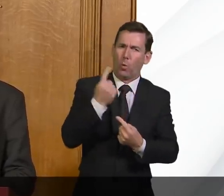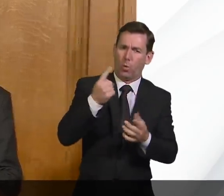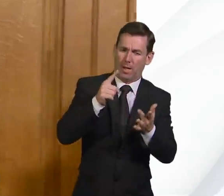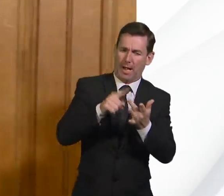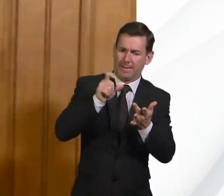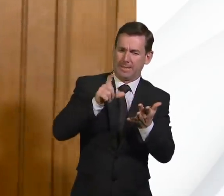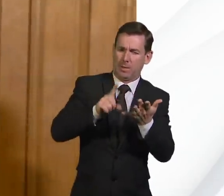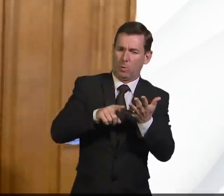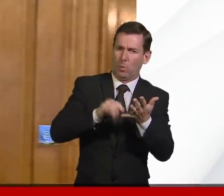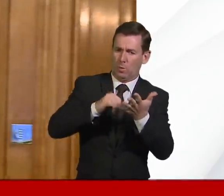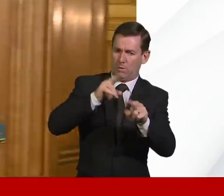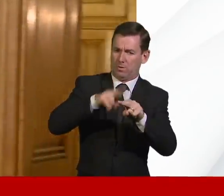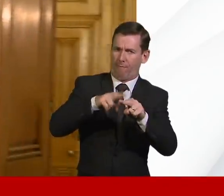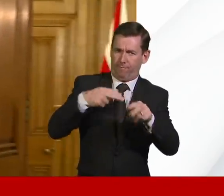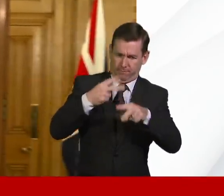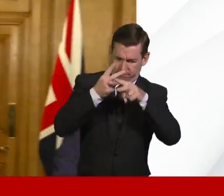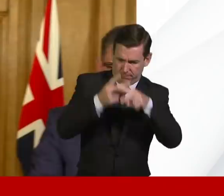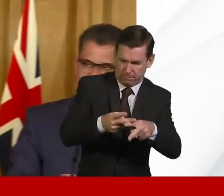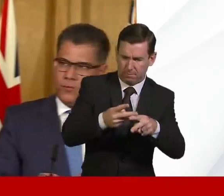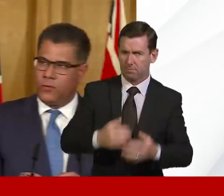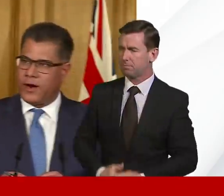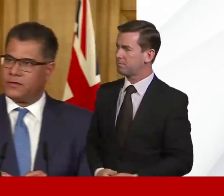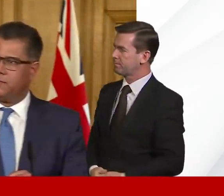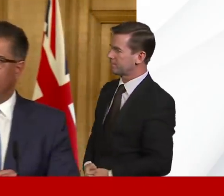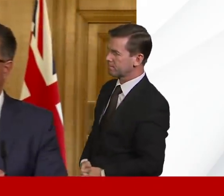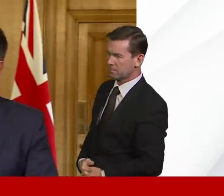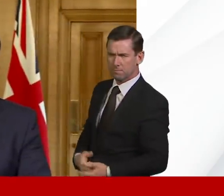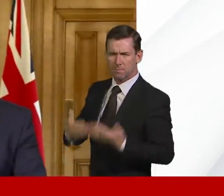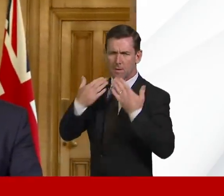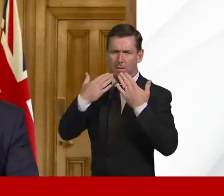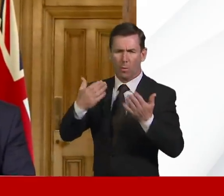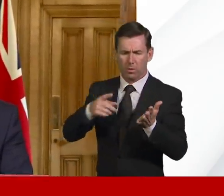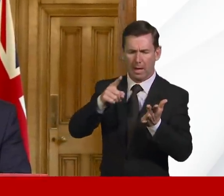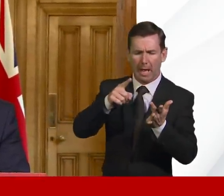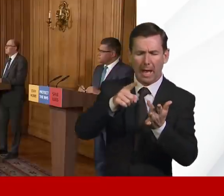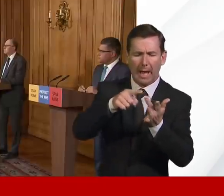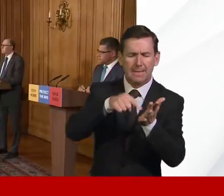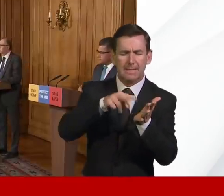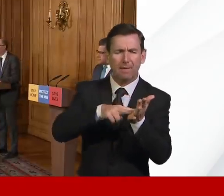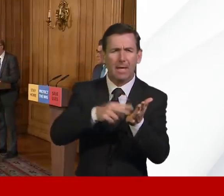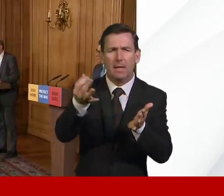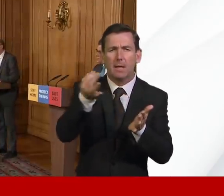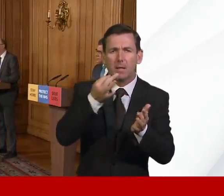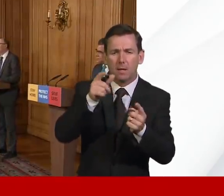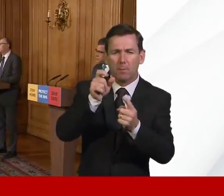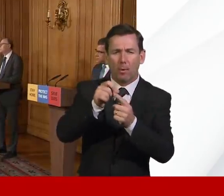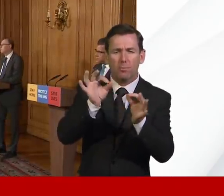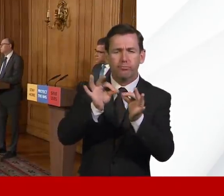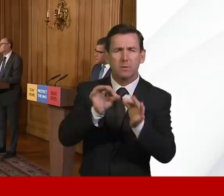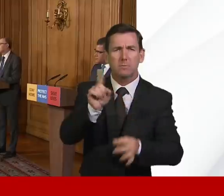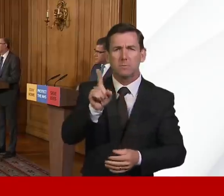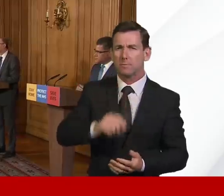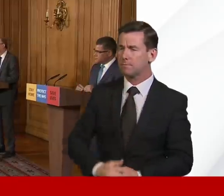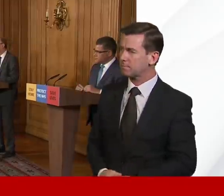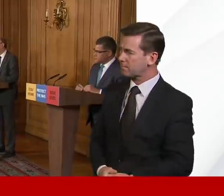Thank you, Stephen. I think we move on to ITV. Paul Brandt. Paul. Yeah, thank you, Business Secretary. Secretary of State, first of all,